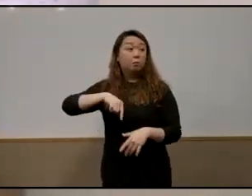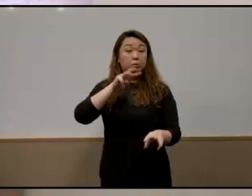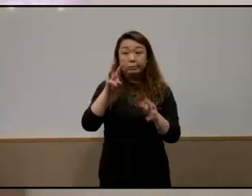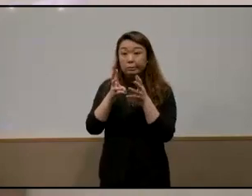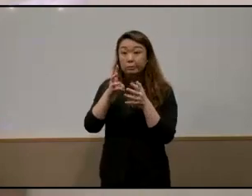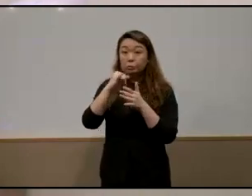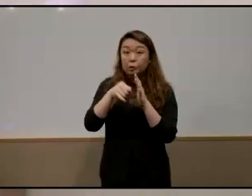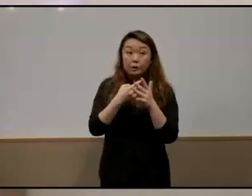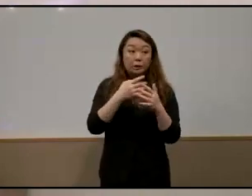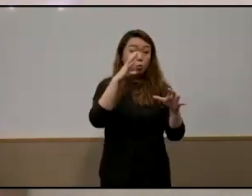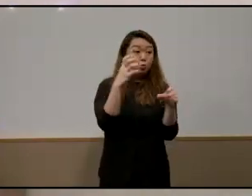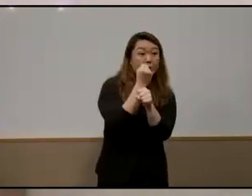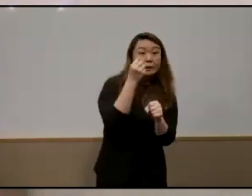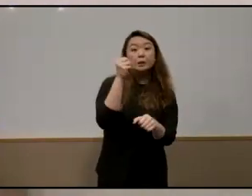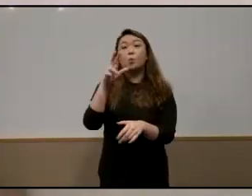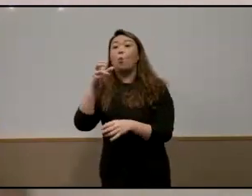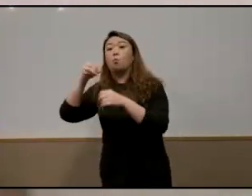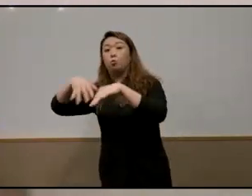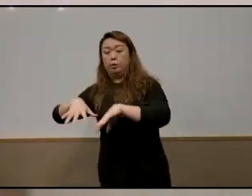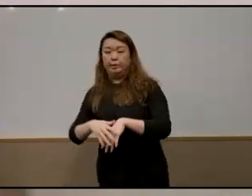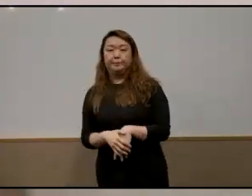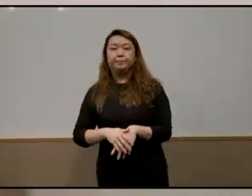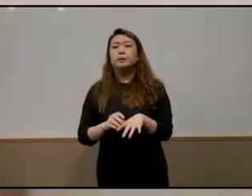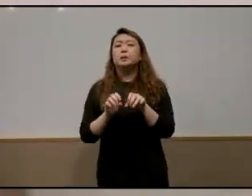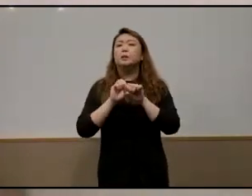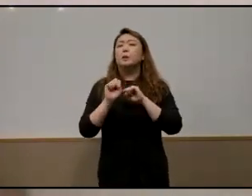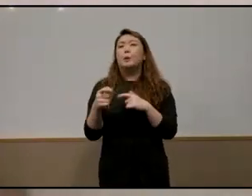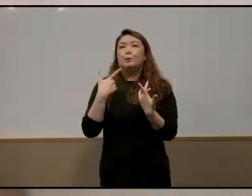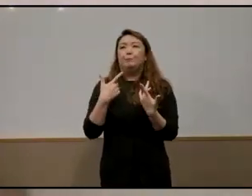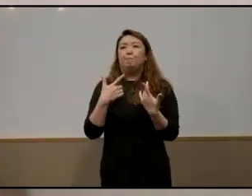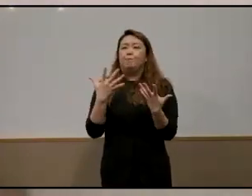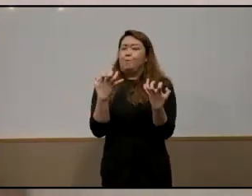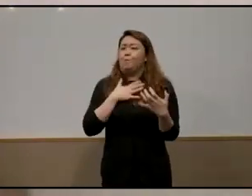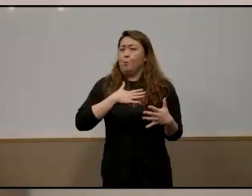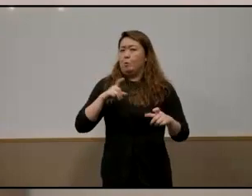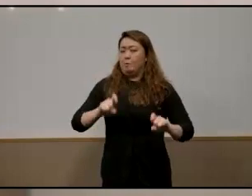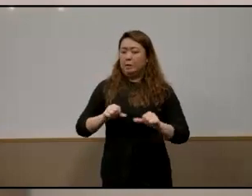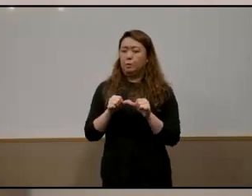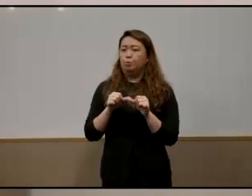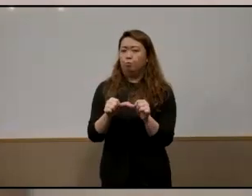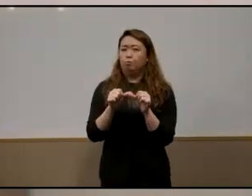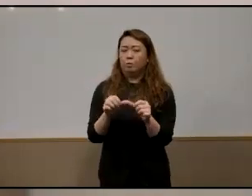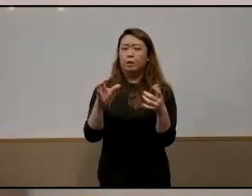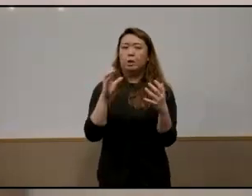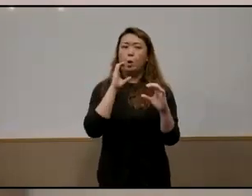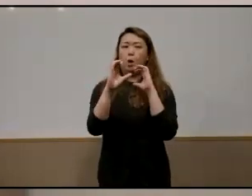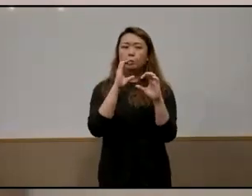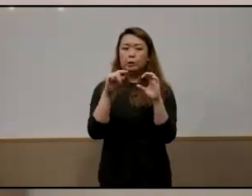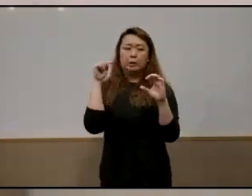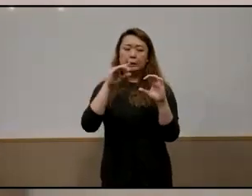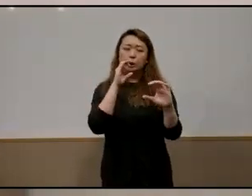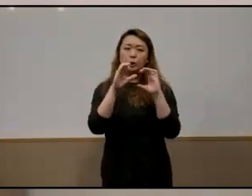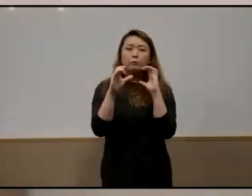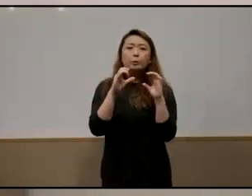losers um so in the spirit of continuing this conversation i think one of the beautiful things about conversations we imagine